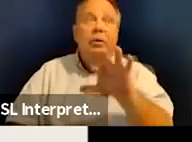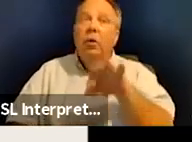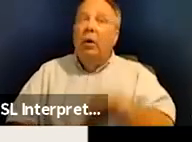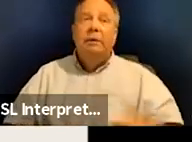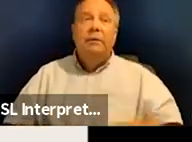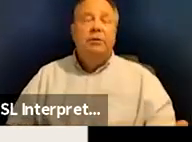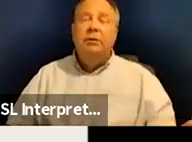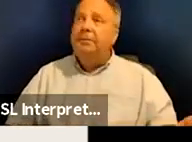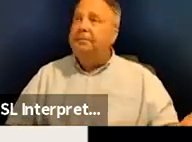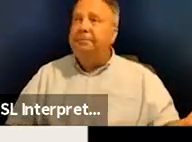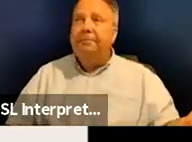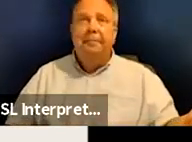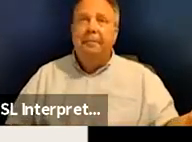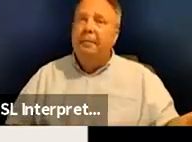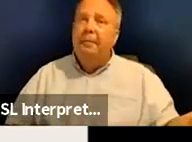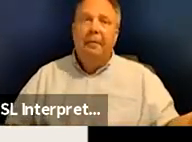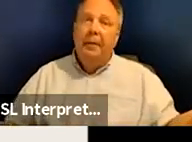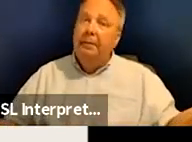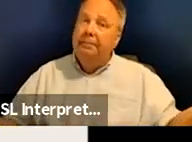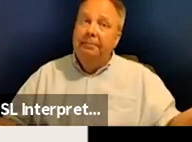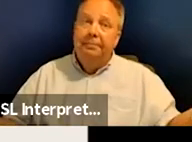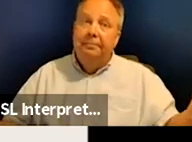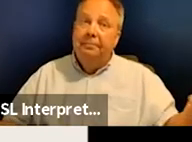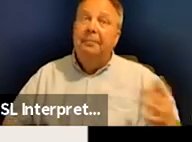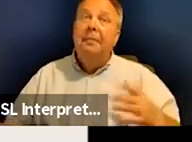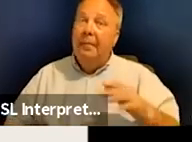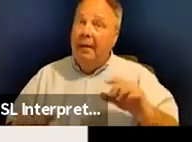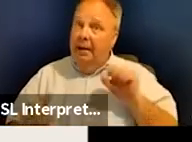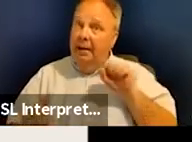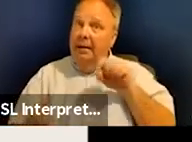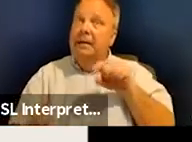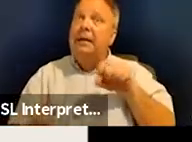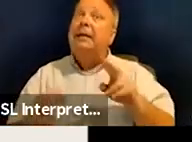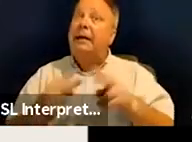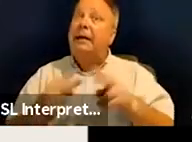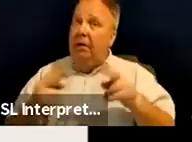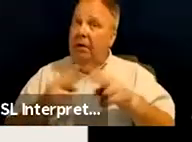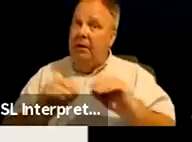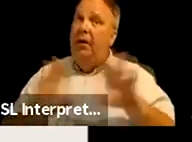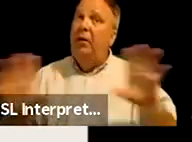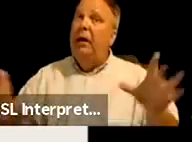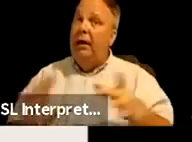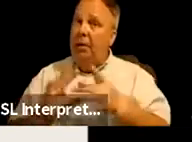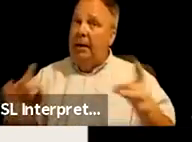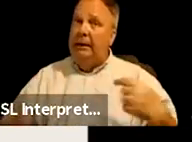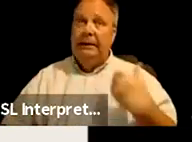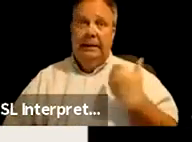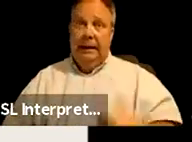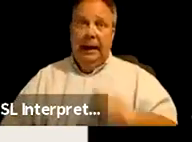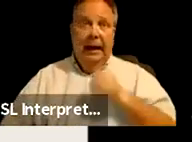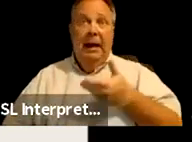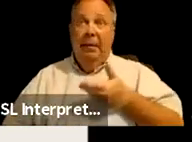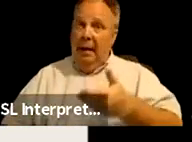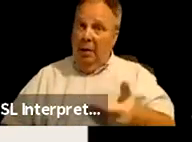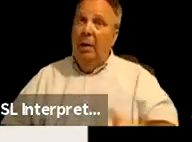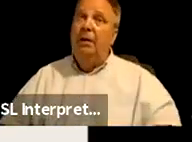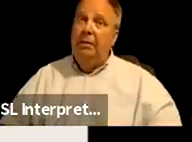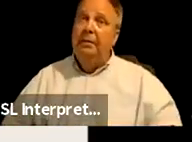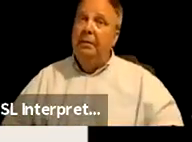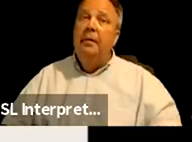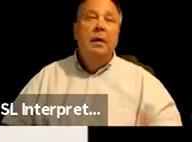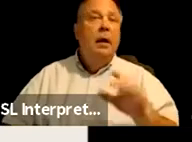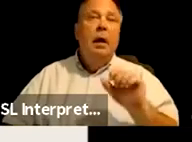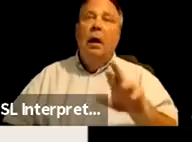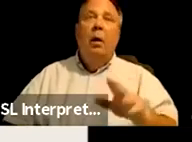it sends a very, very clear message that I am not welcome or at